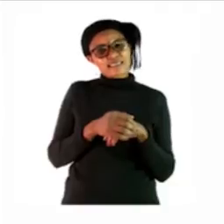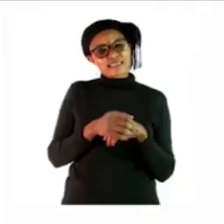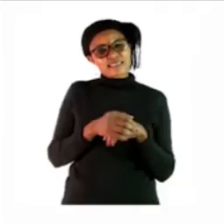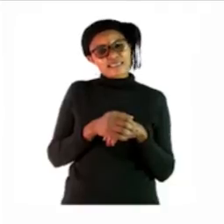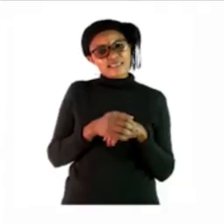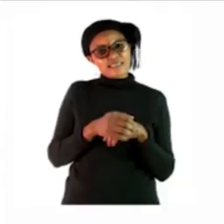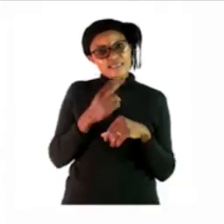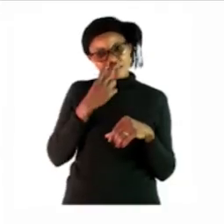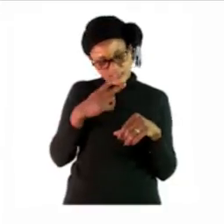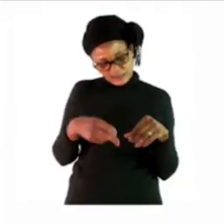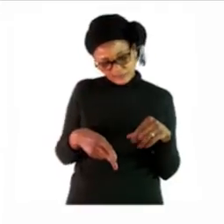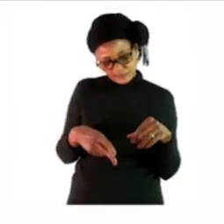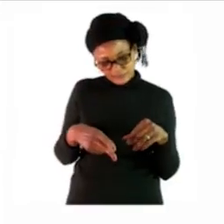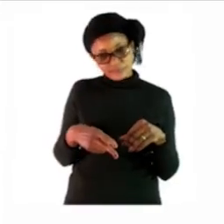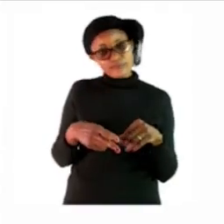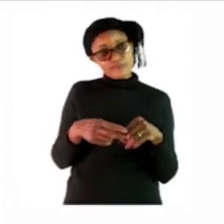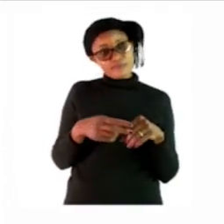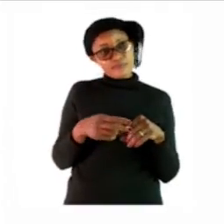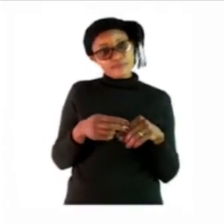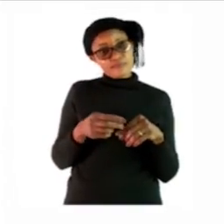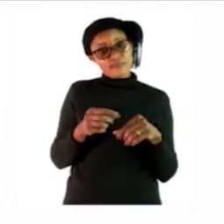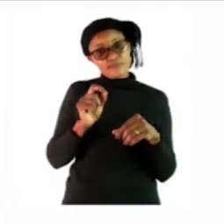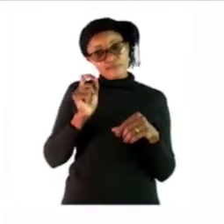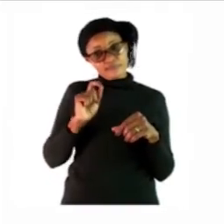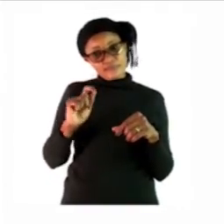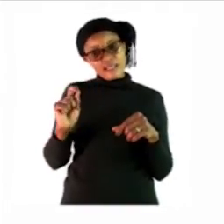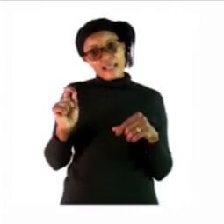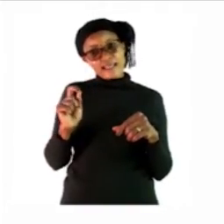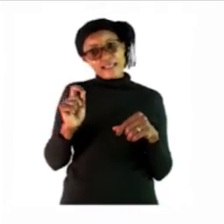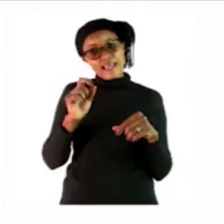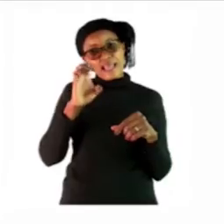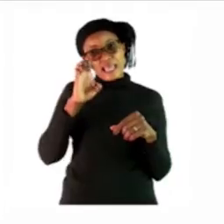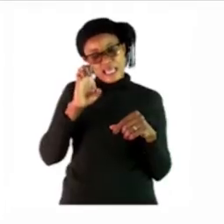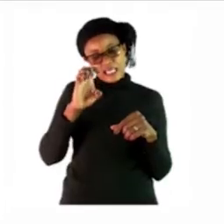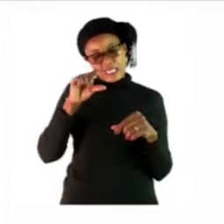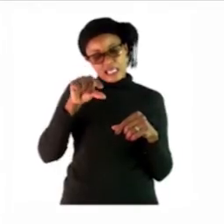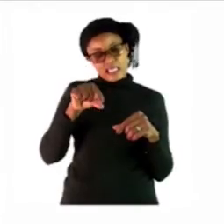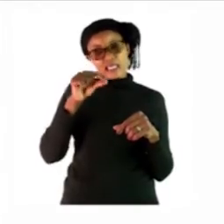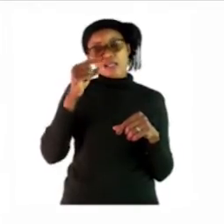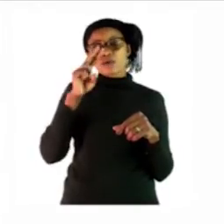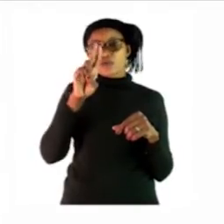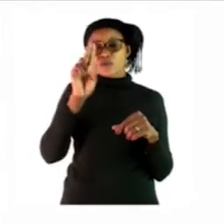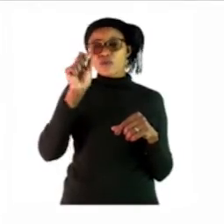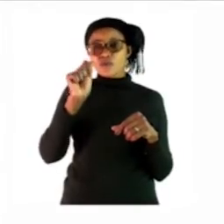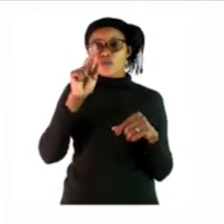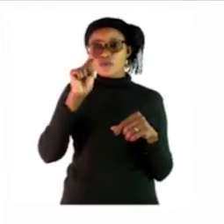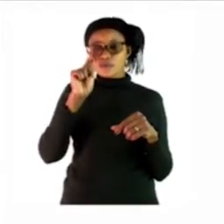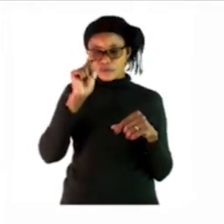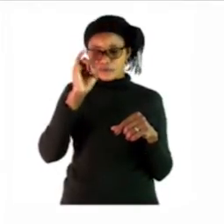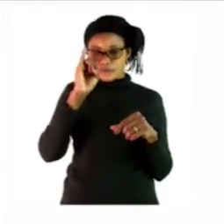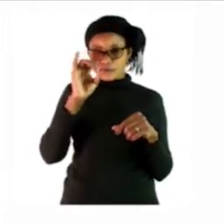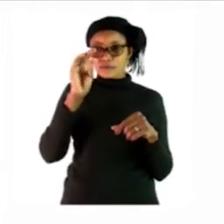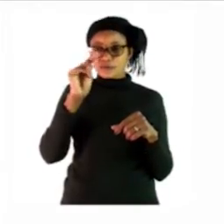quickly have a look write the equation in the first square or in the